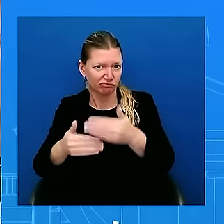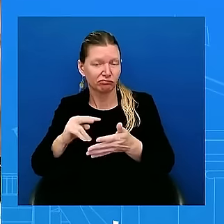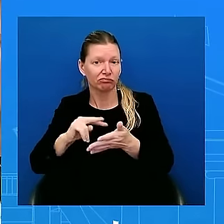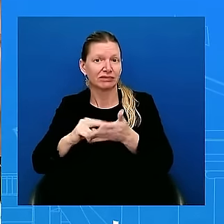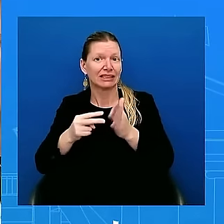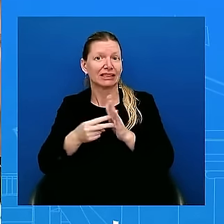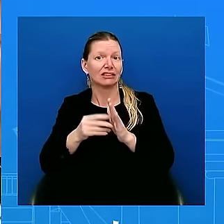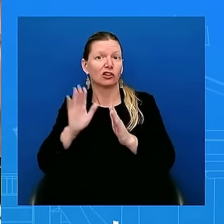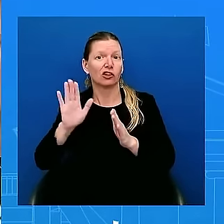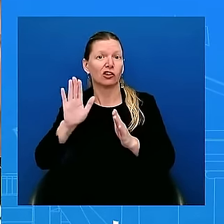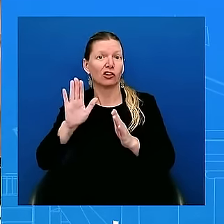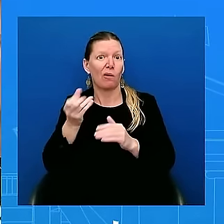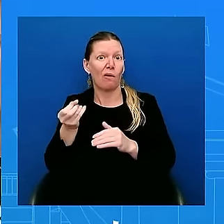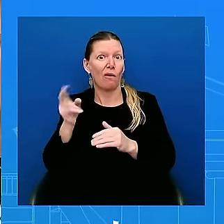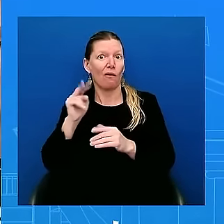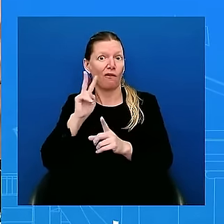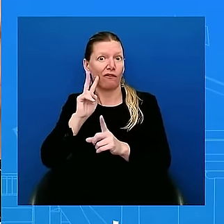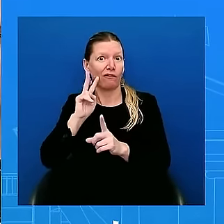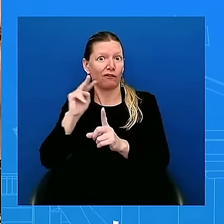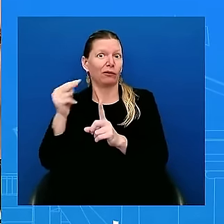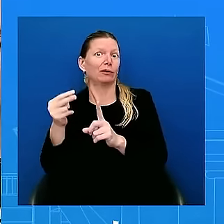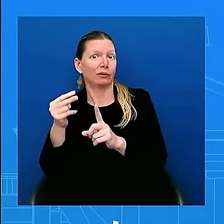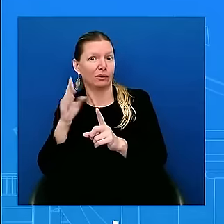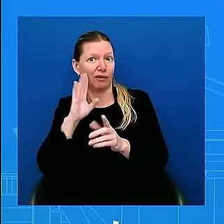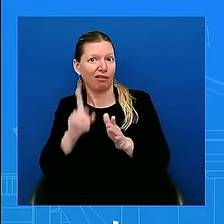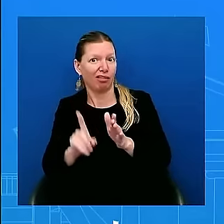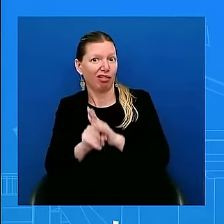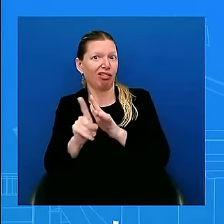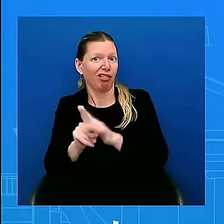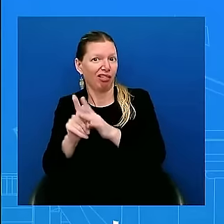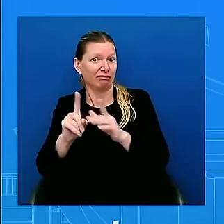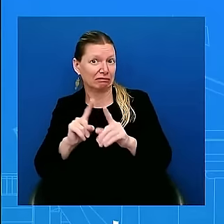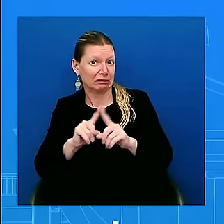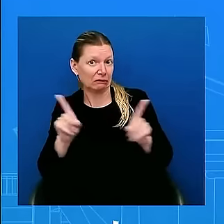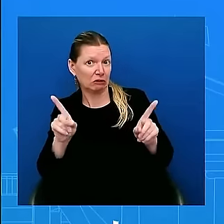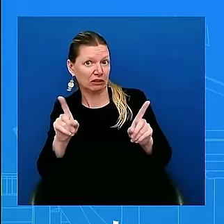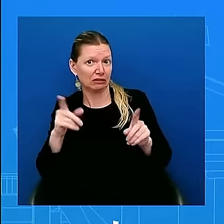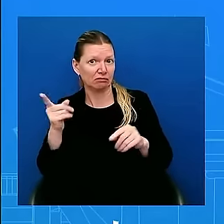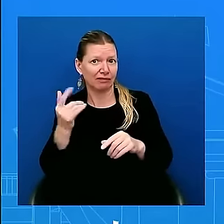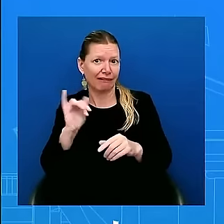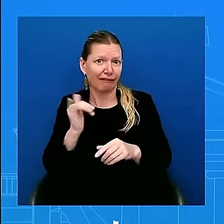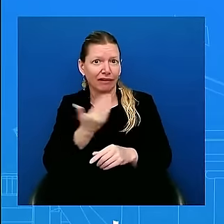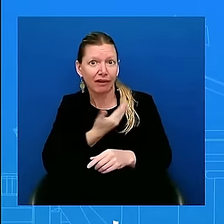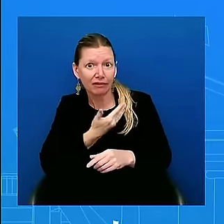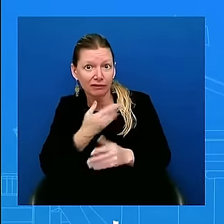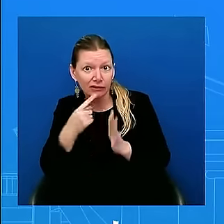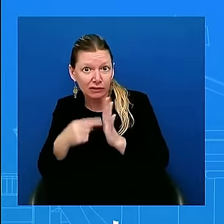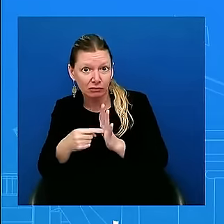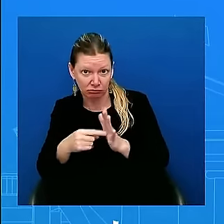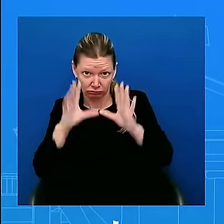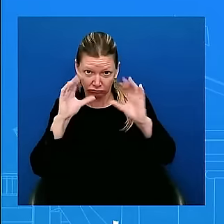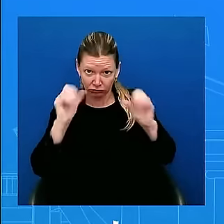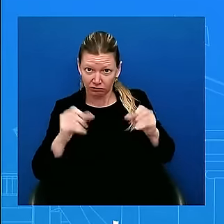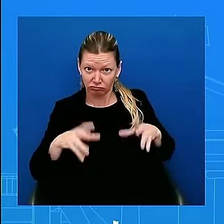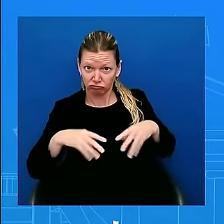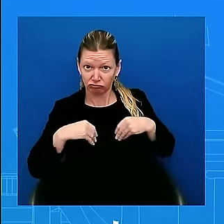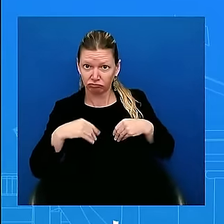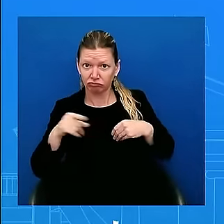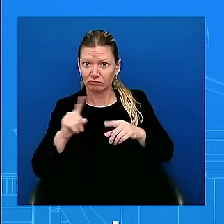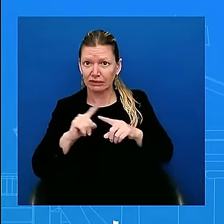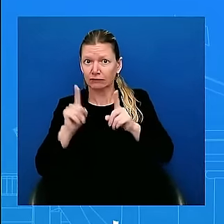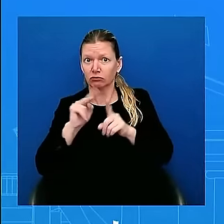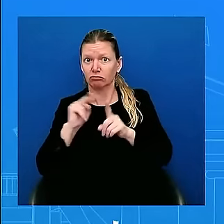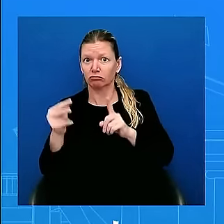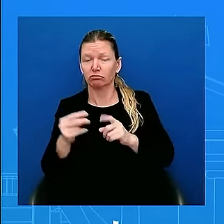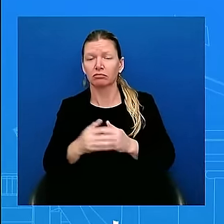is the president okay with that look a hypothetical that I don't want to go down a rabbit hole in what I say is